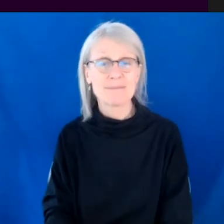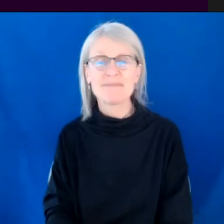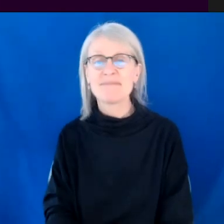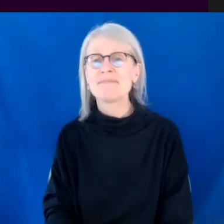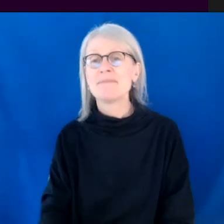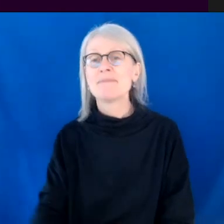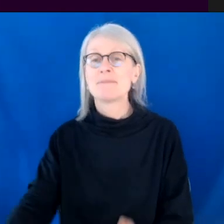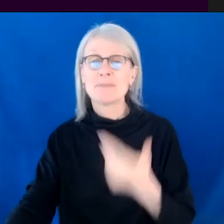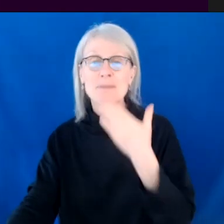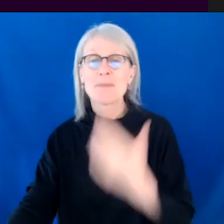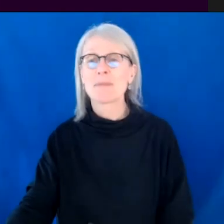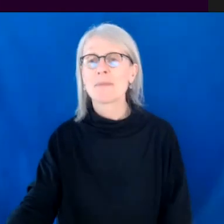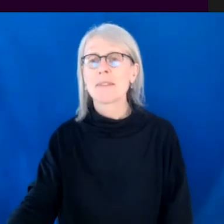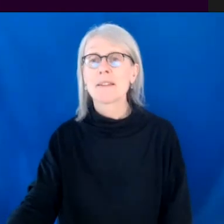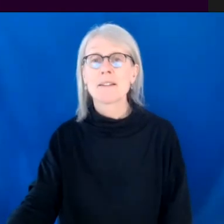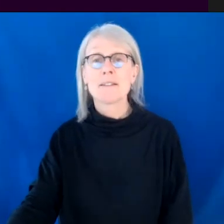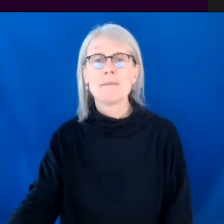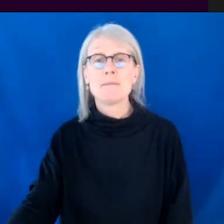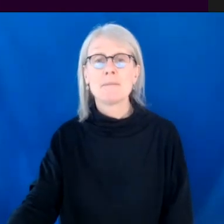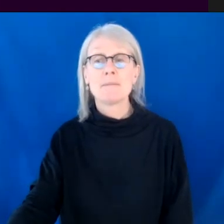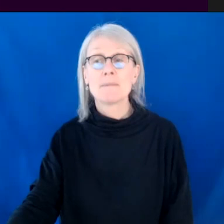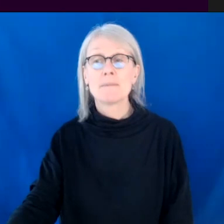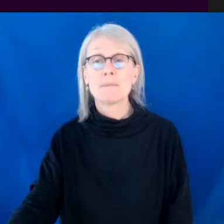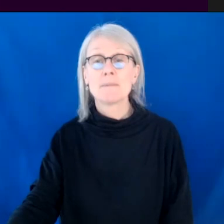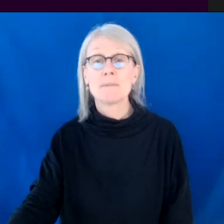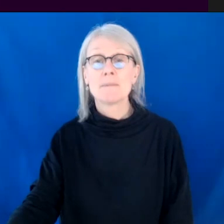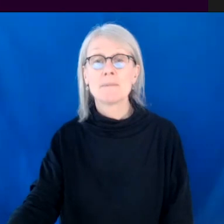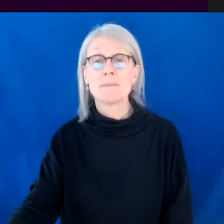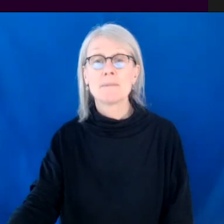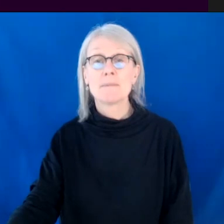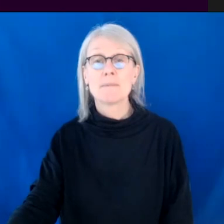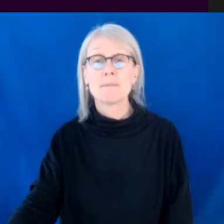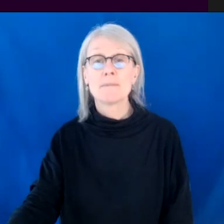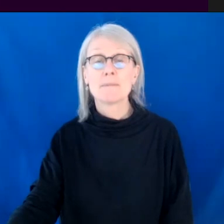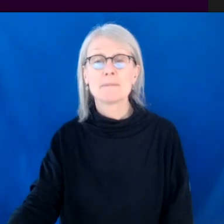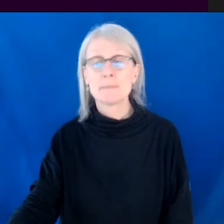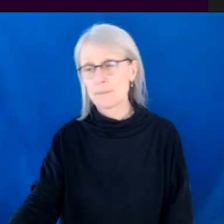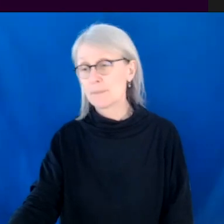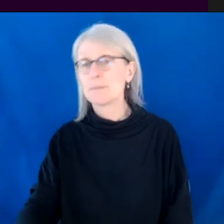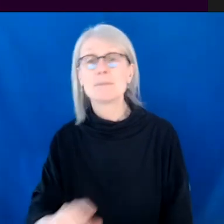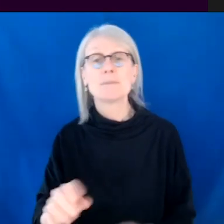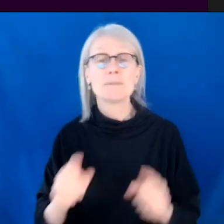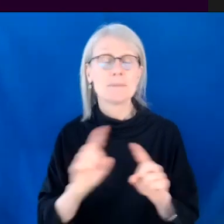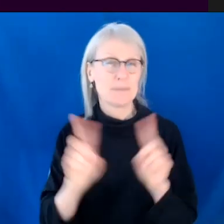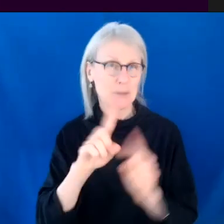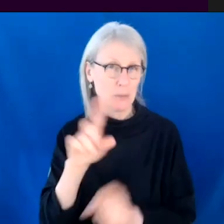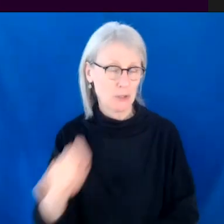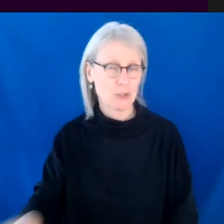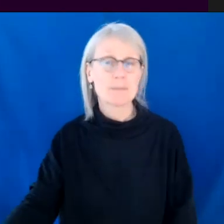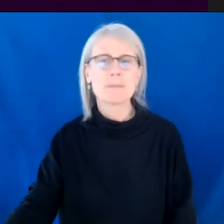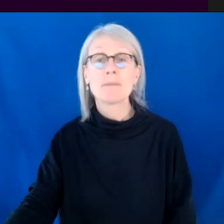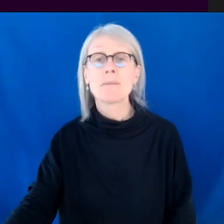Thank you for that. Um, we're going to completely change the topic. Um, I would love to know what your